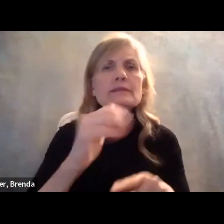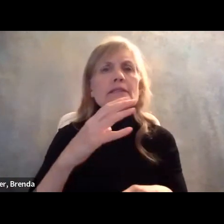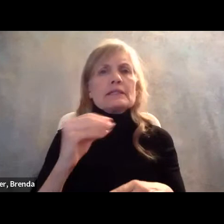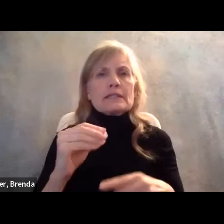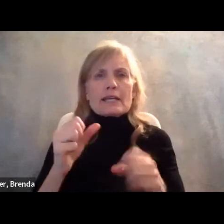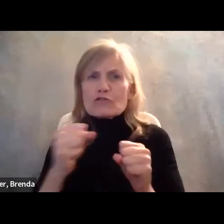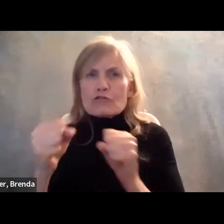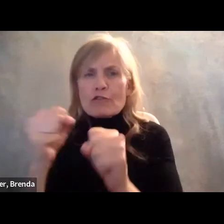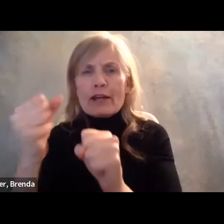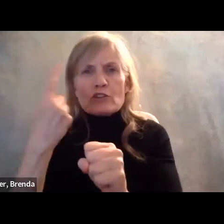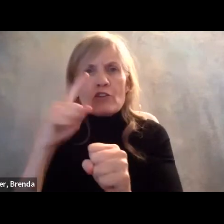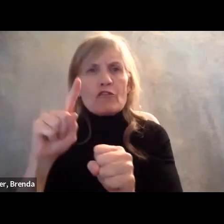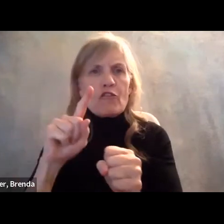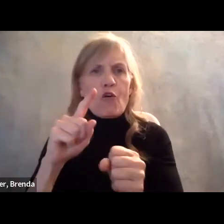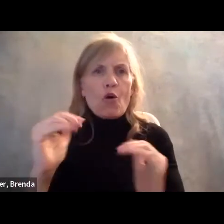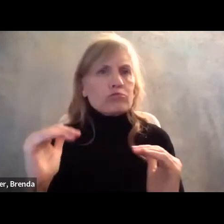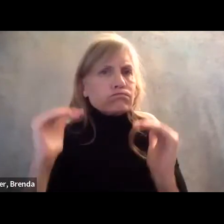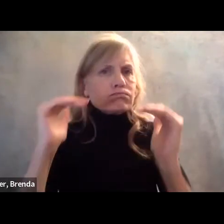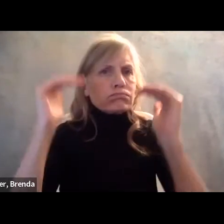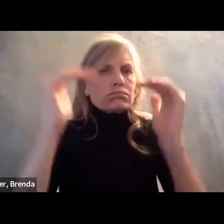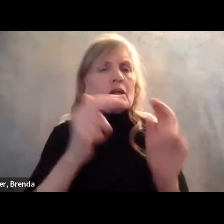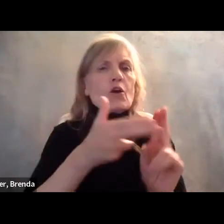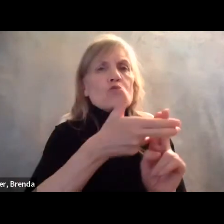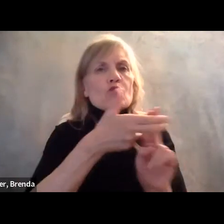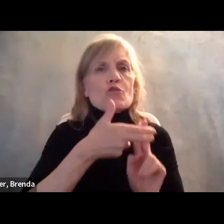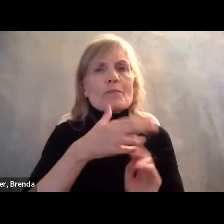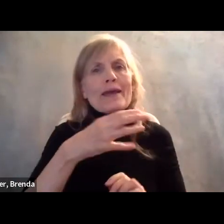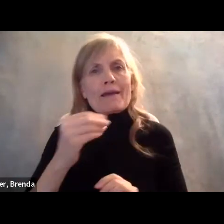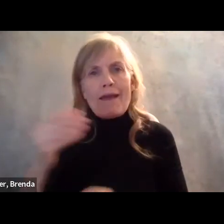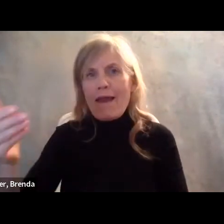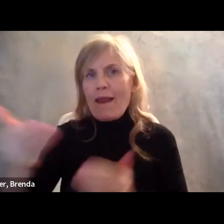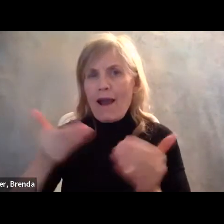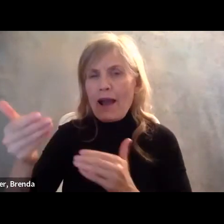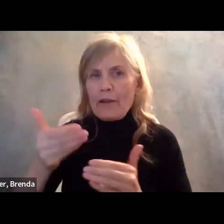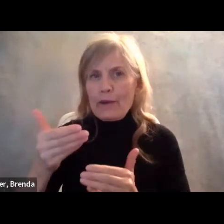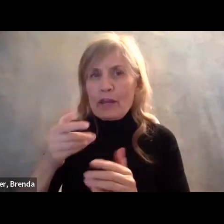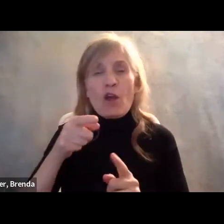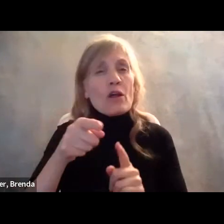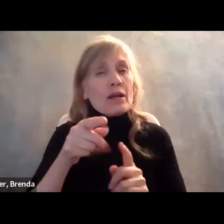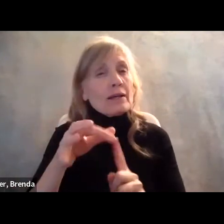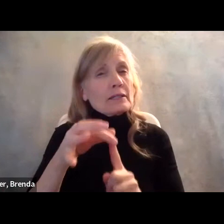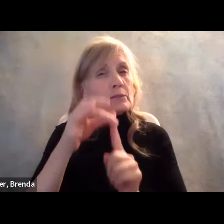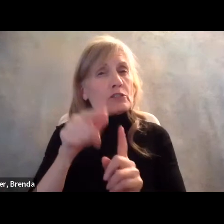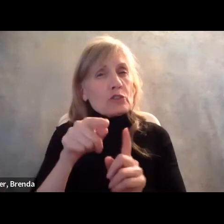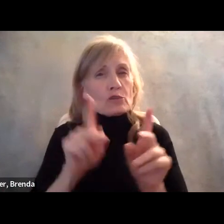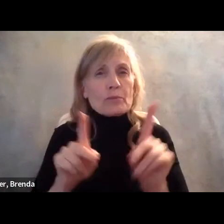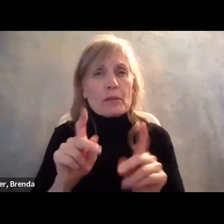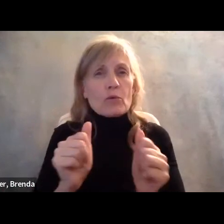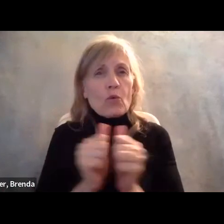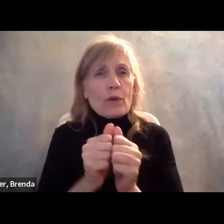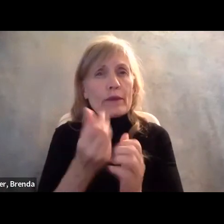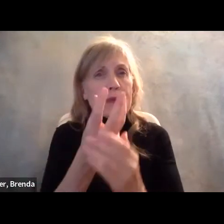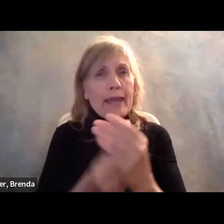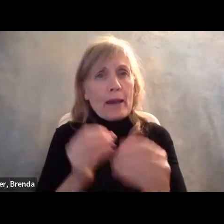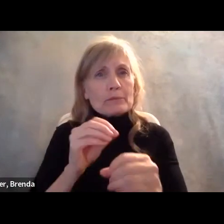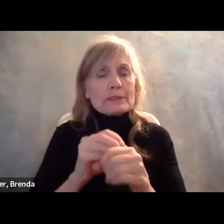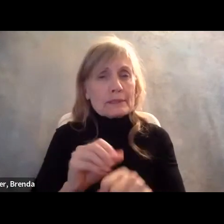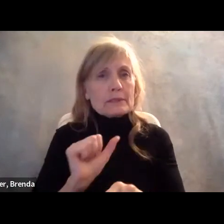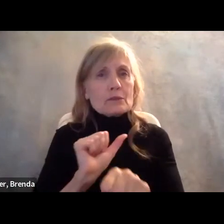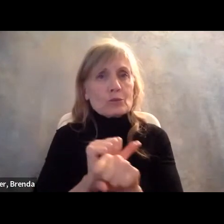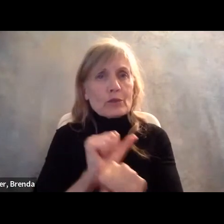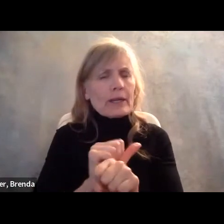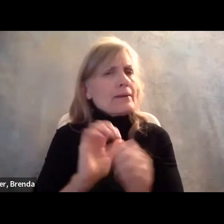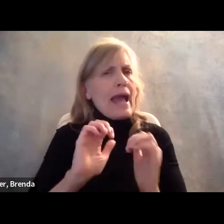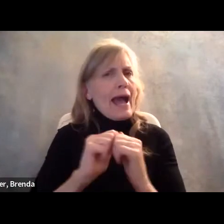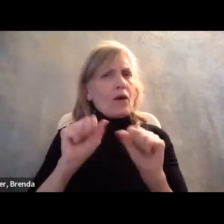and hiring of individuals who may have gaps in employment, um, seeking to reenter the workforce. So for each of you, do you